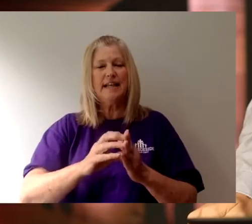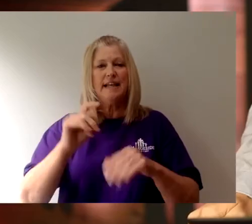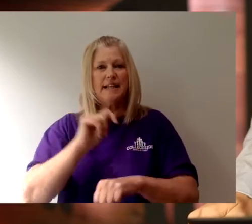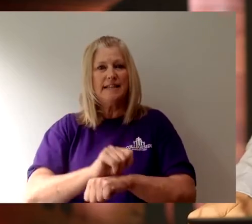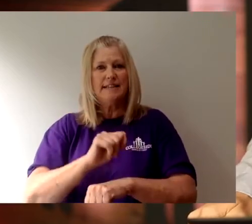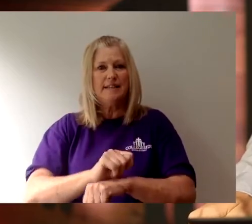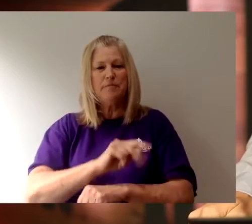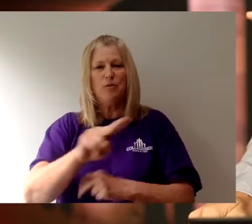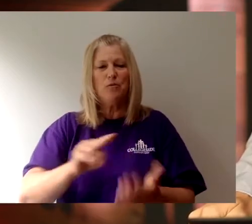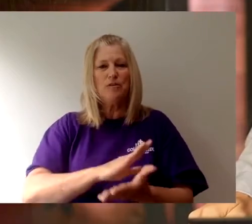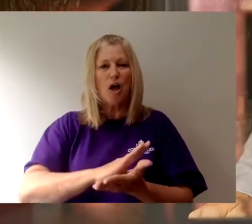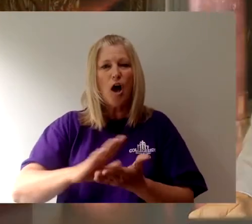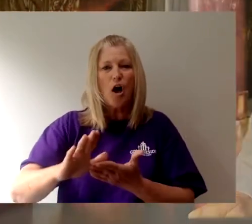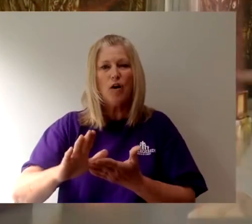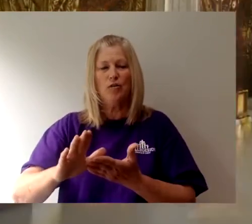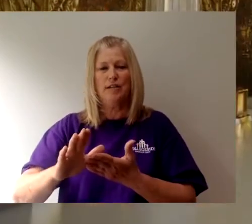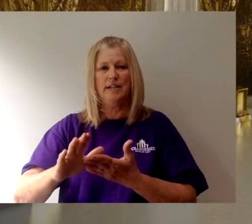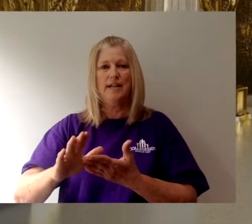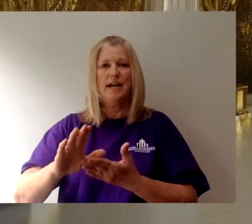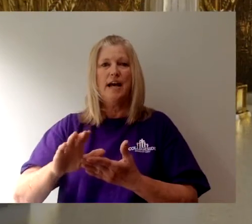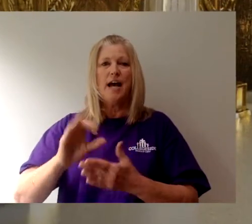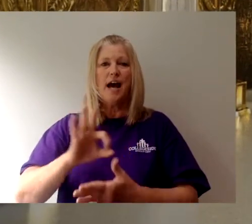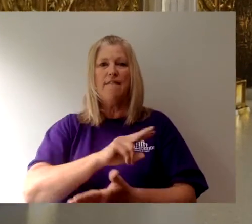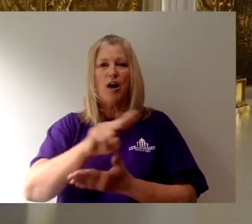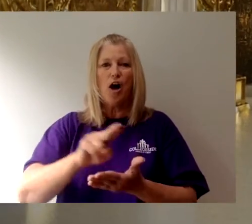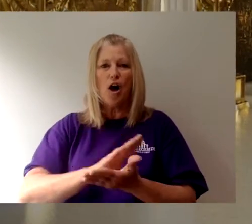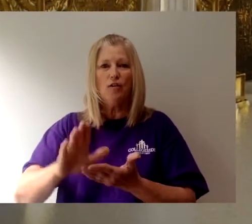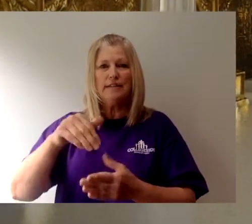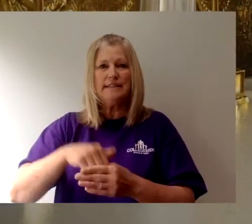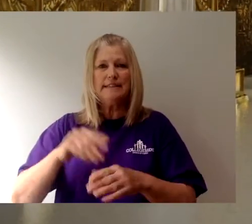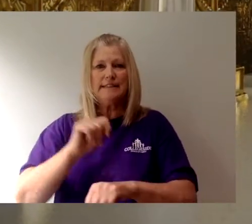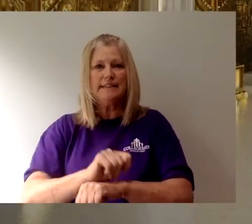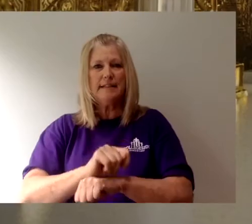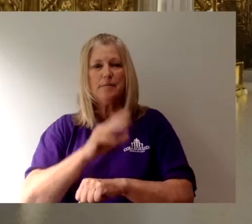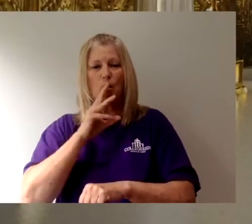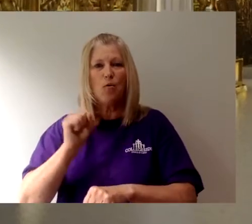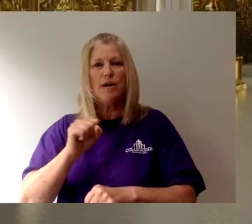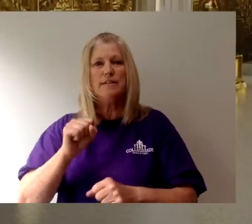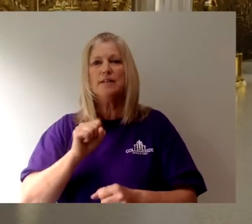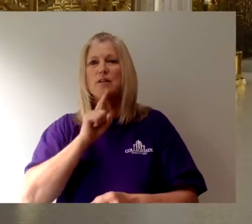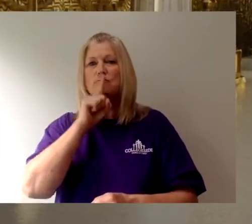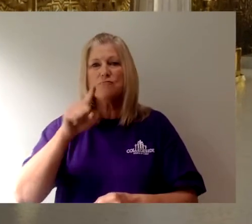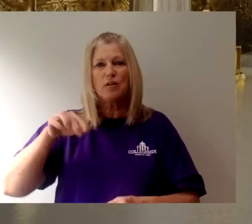footstool. And the holy of holies in the temple was the actual presence of God